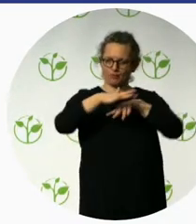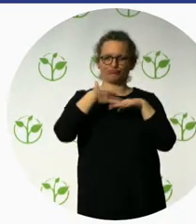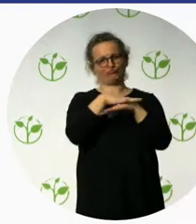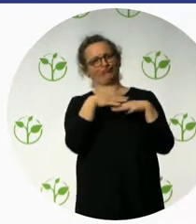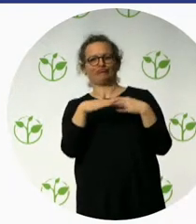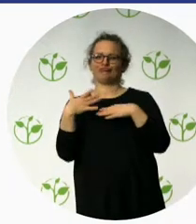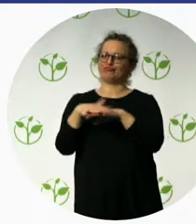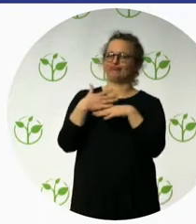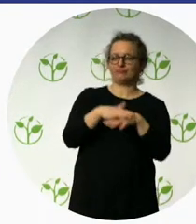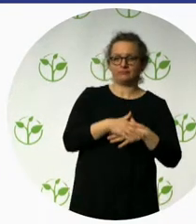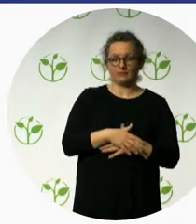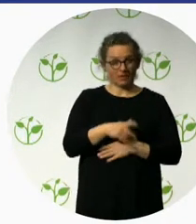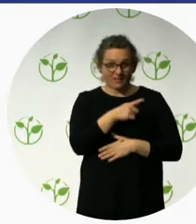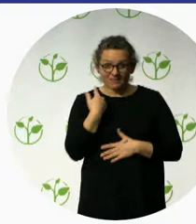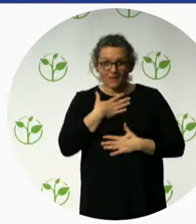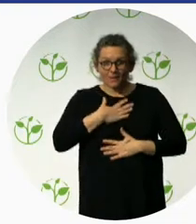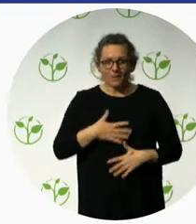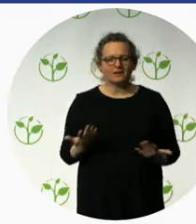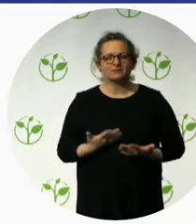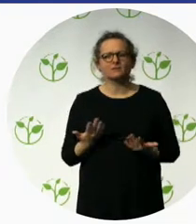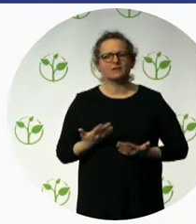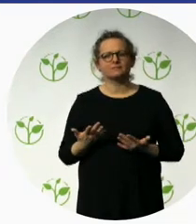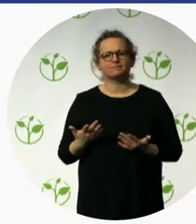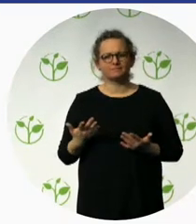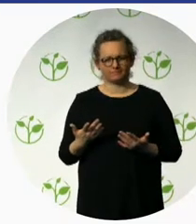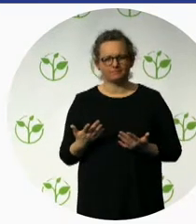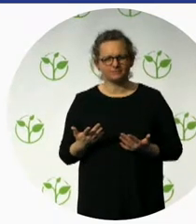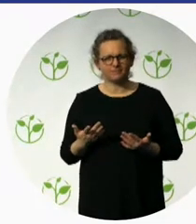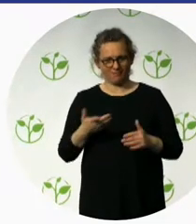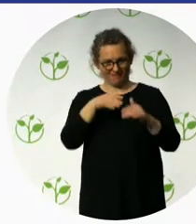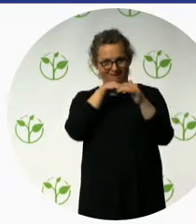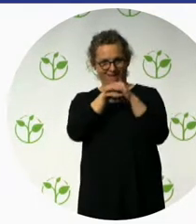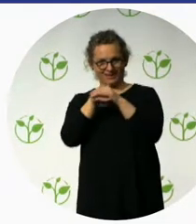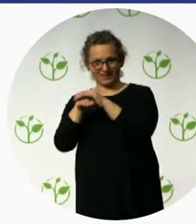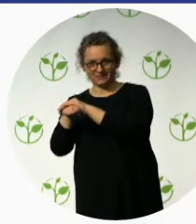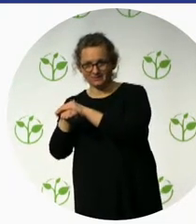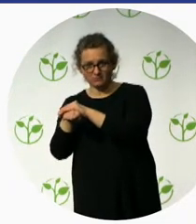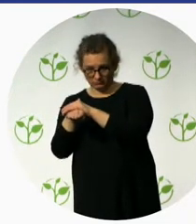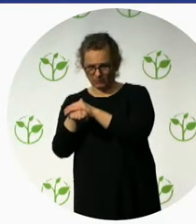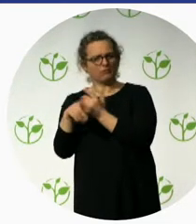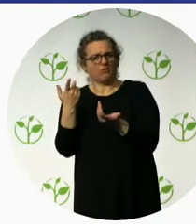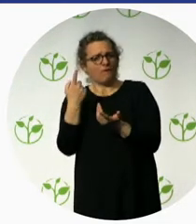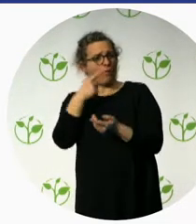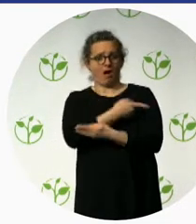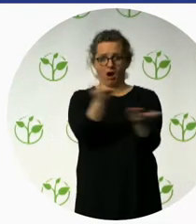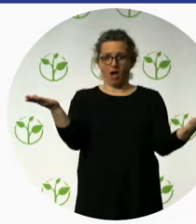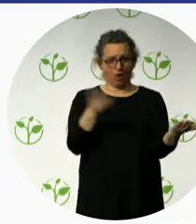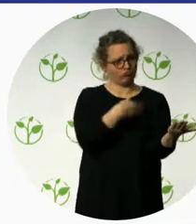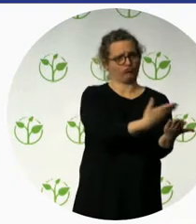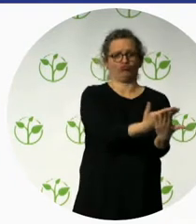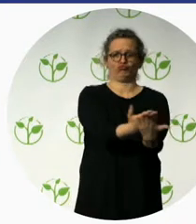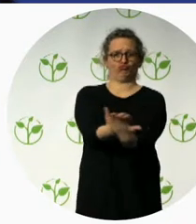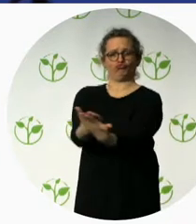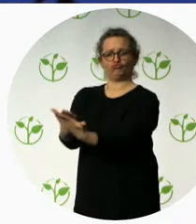our location and our services to be open to everyone, so that it's a real concept of social